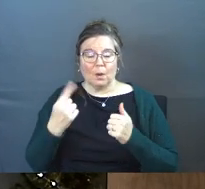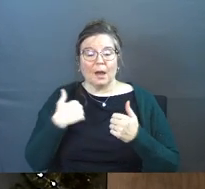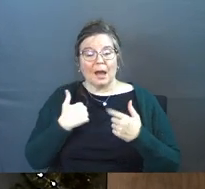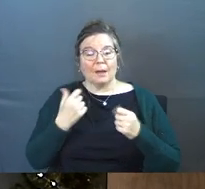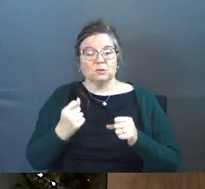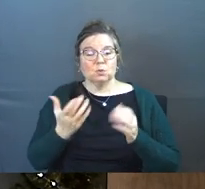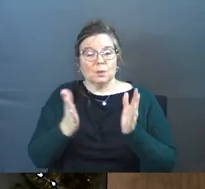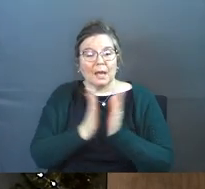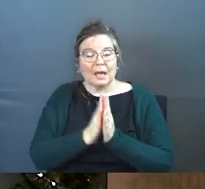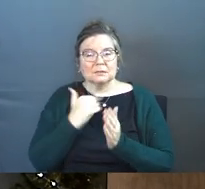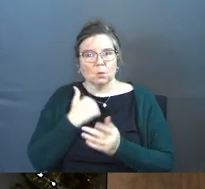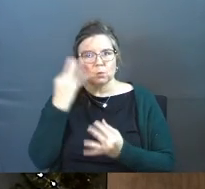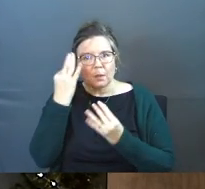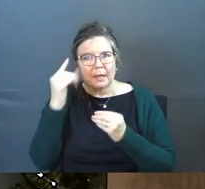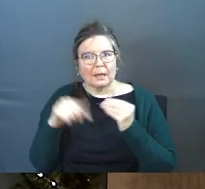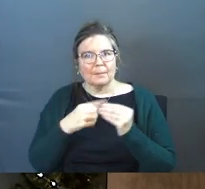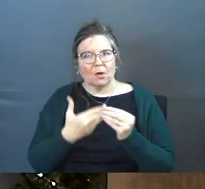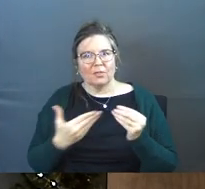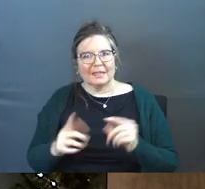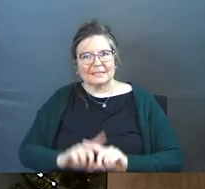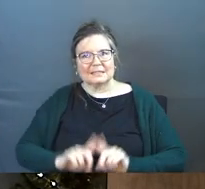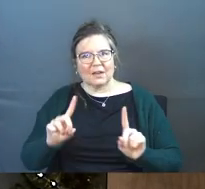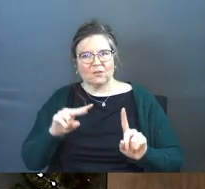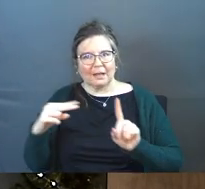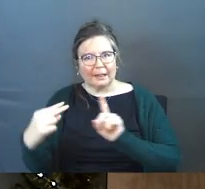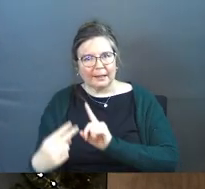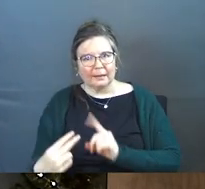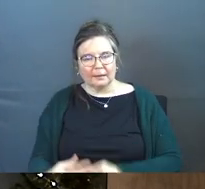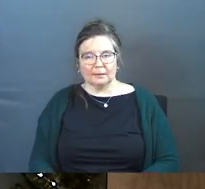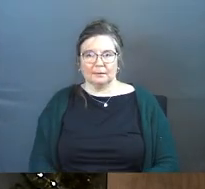I'm just asking us to think about things differently